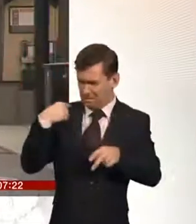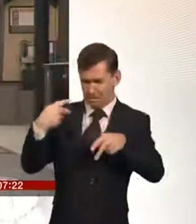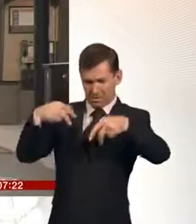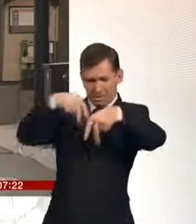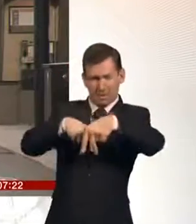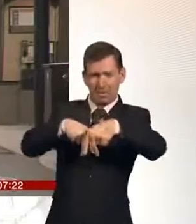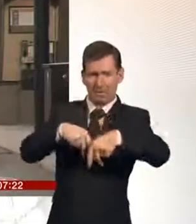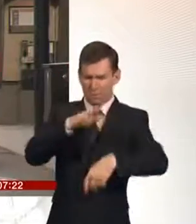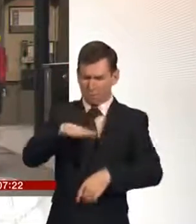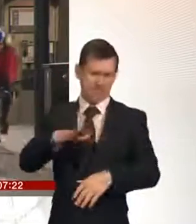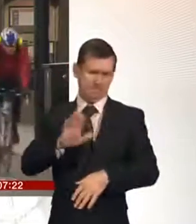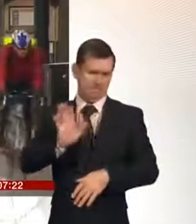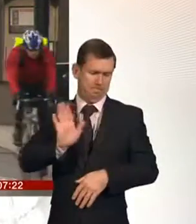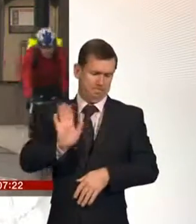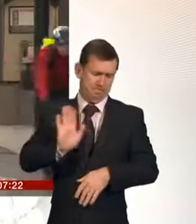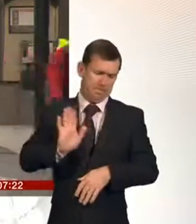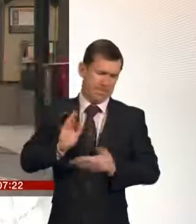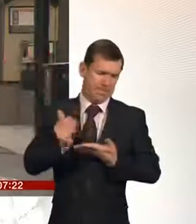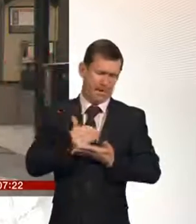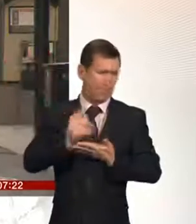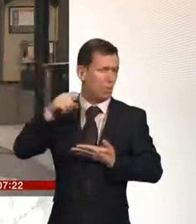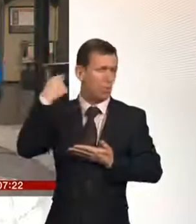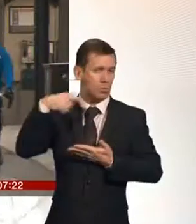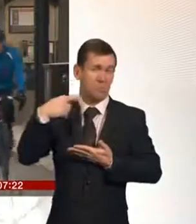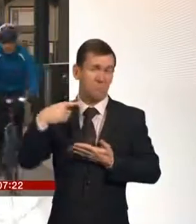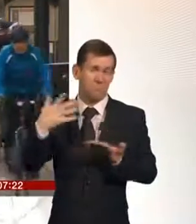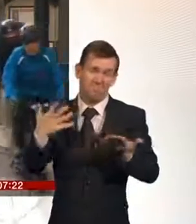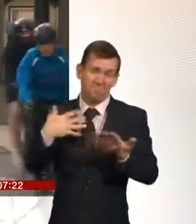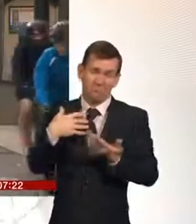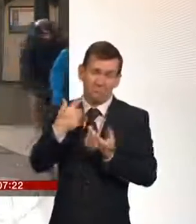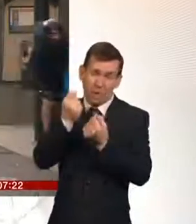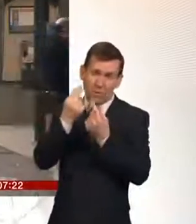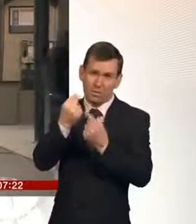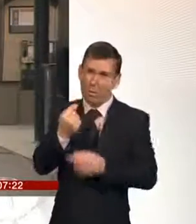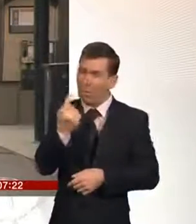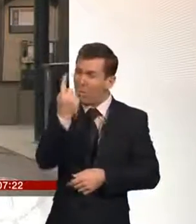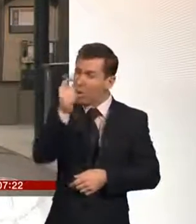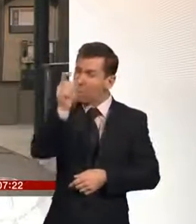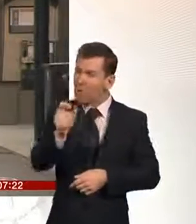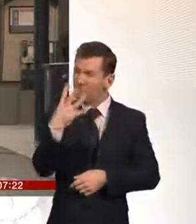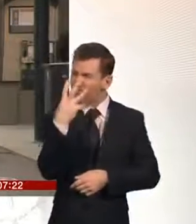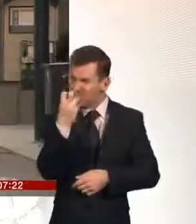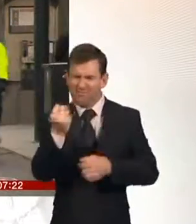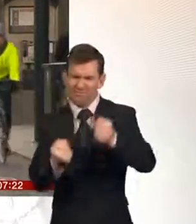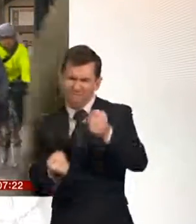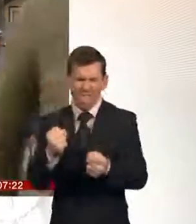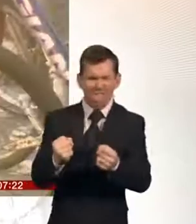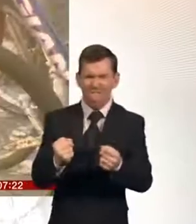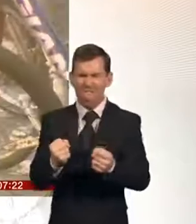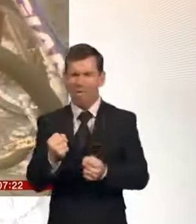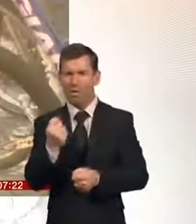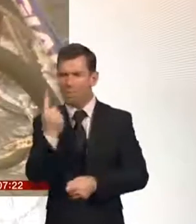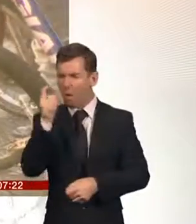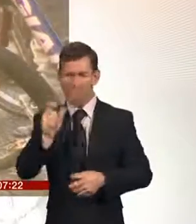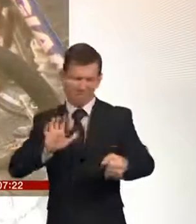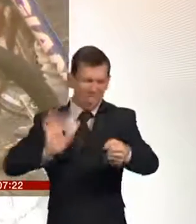and I can't say I blame them you just need one one aggressive driver one close past one driver tailgating you